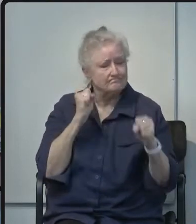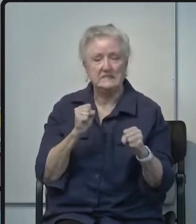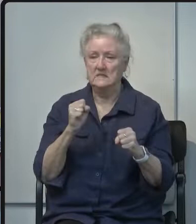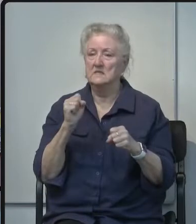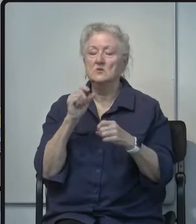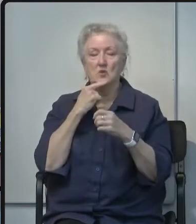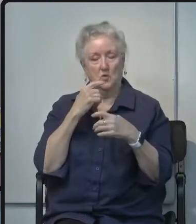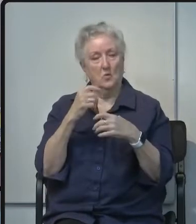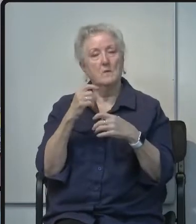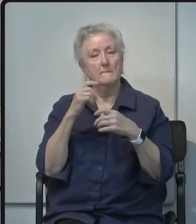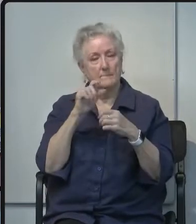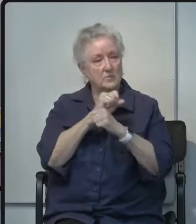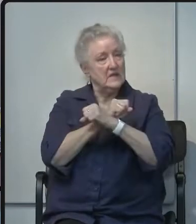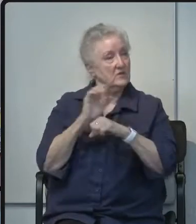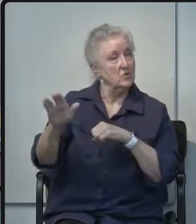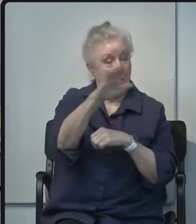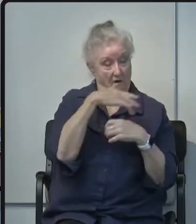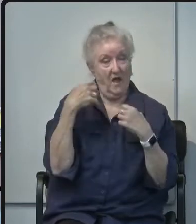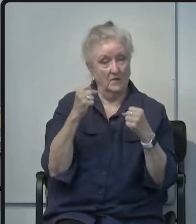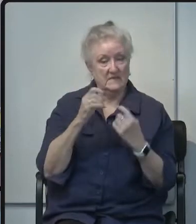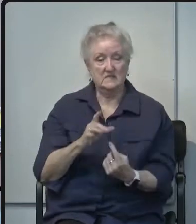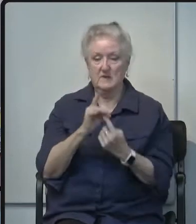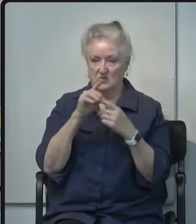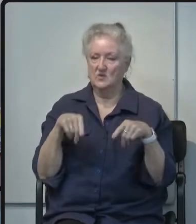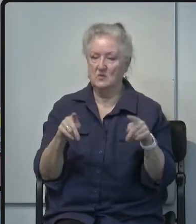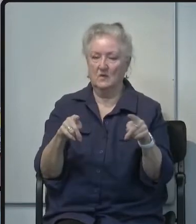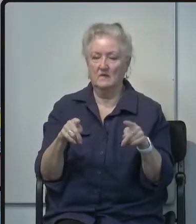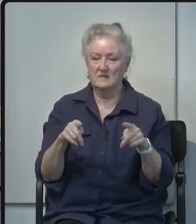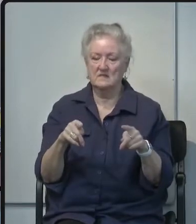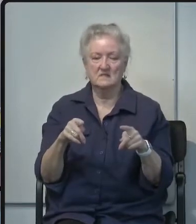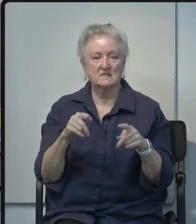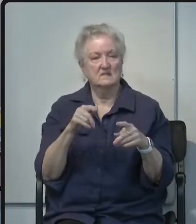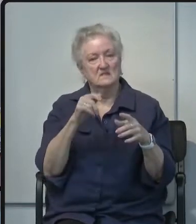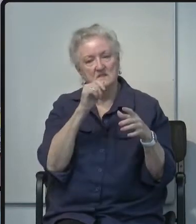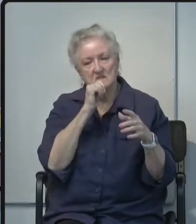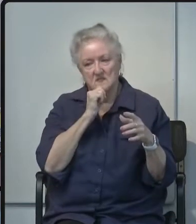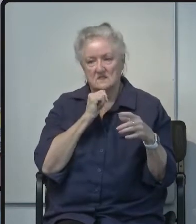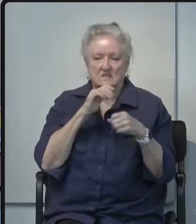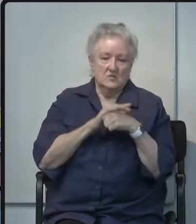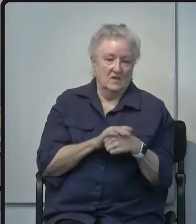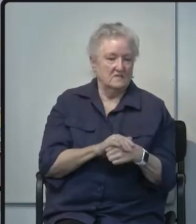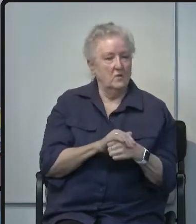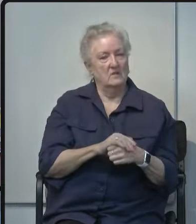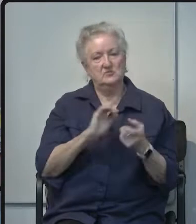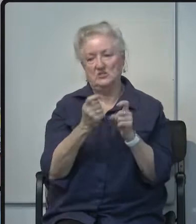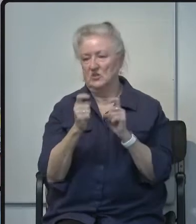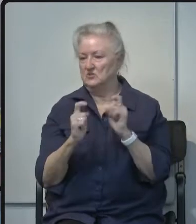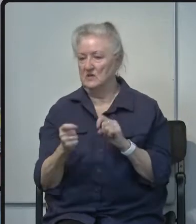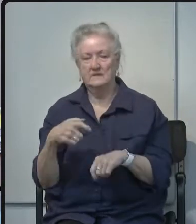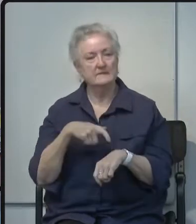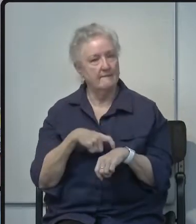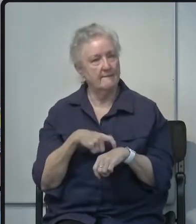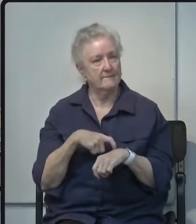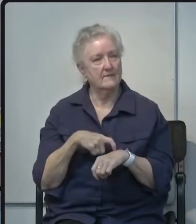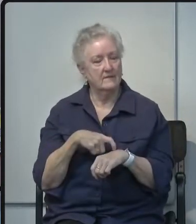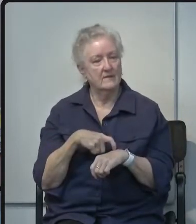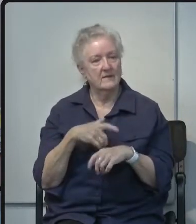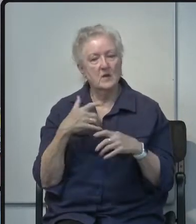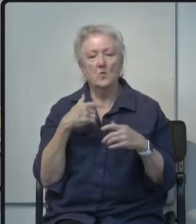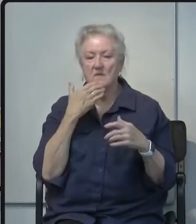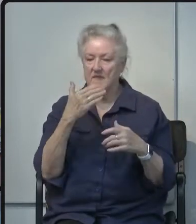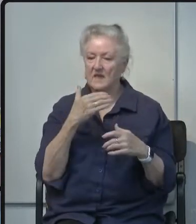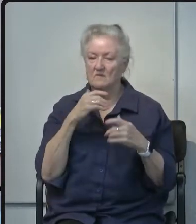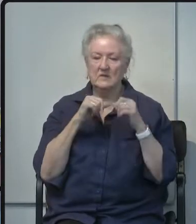health especially during this trying and rapidly changing time we thank you for continuing to